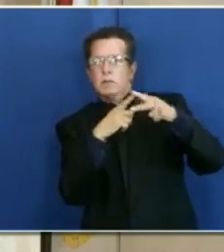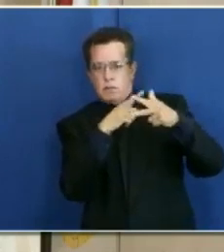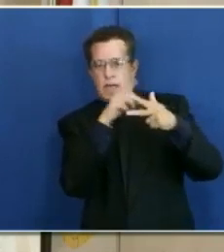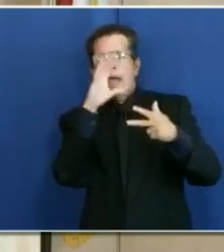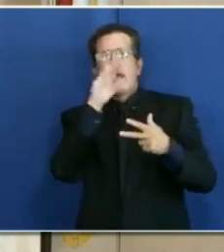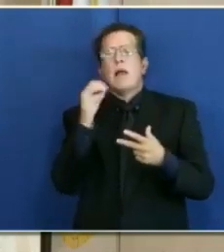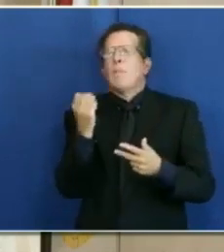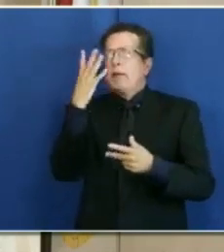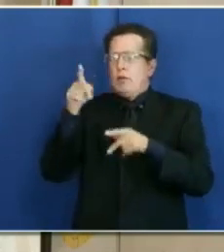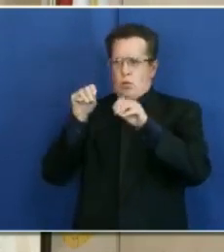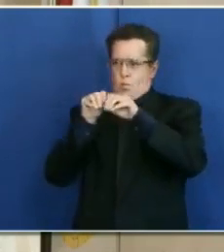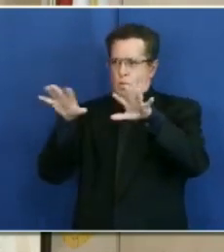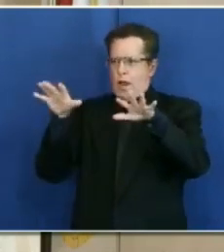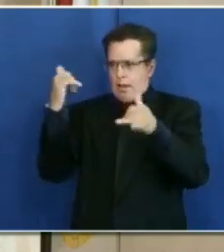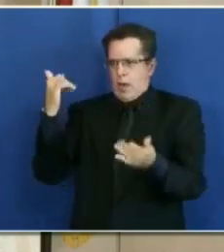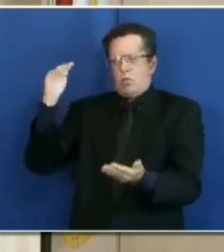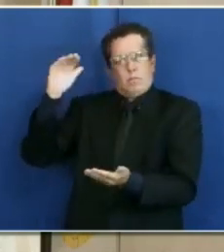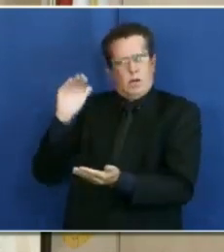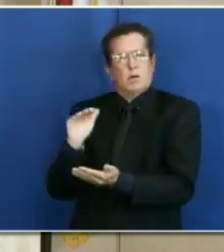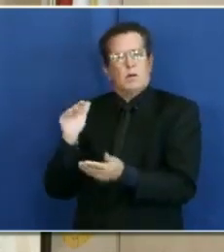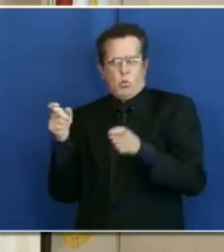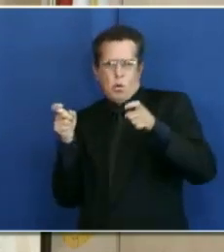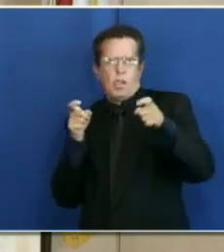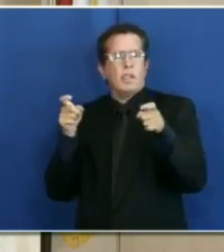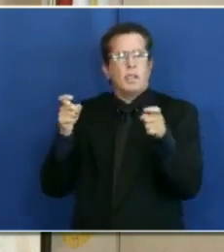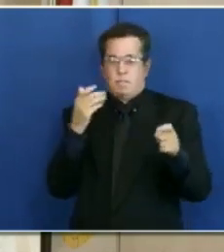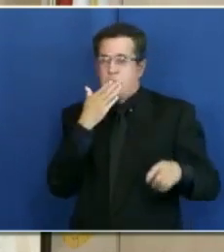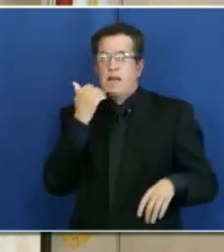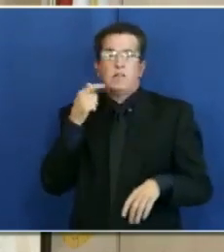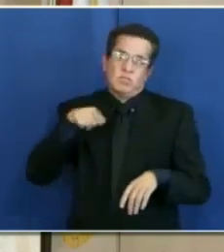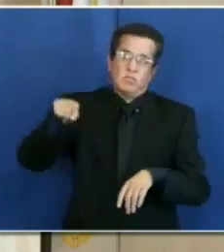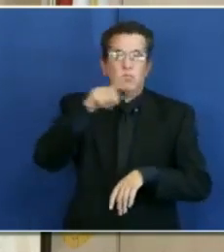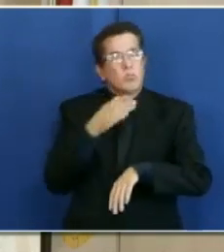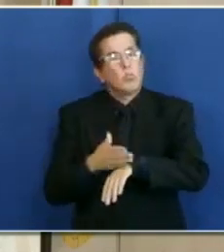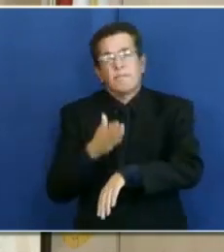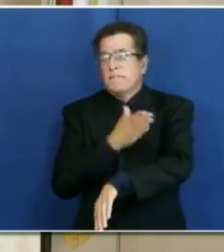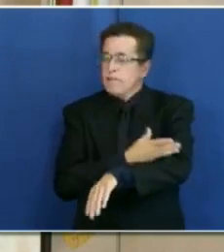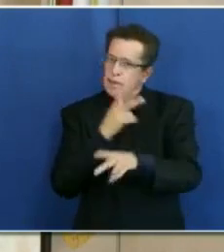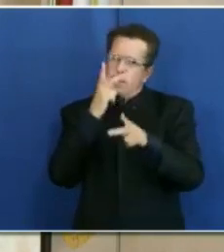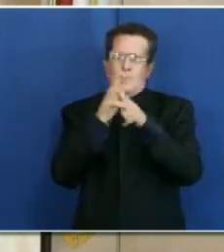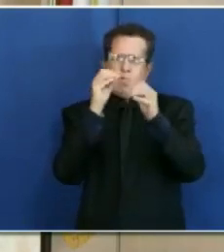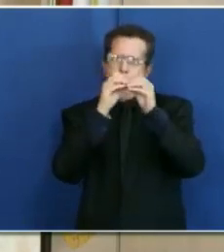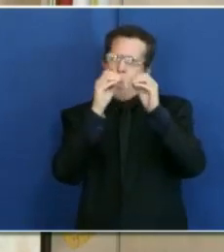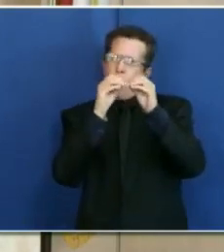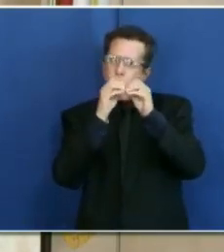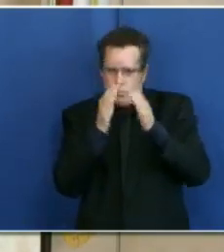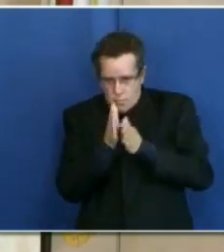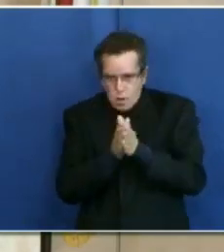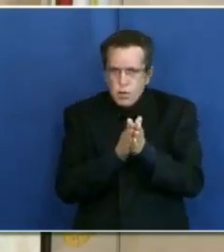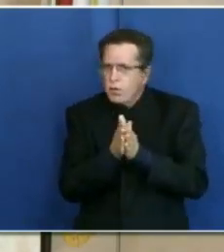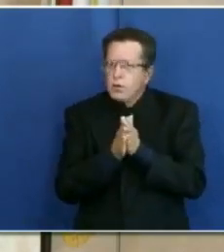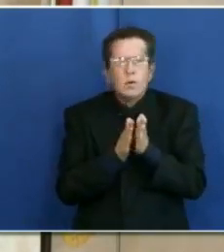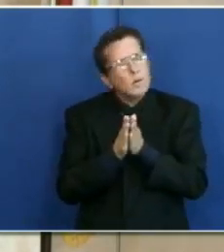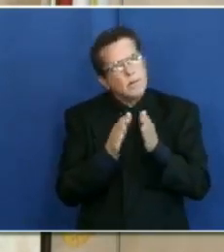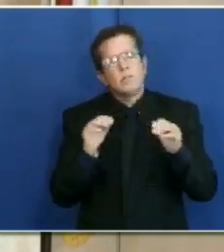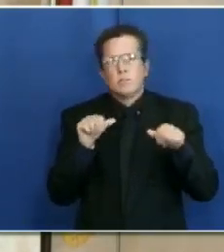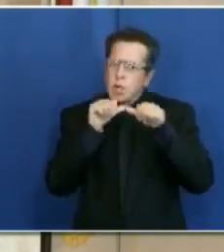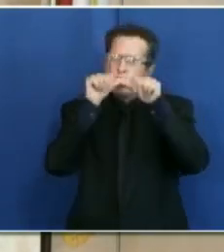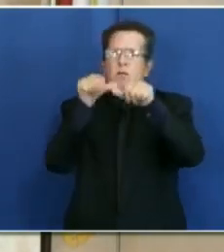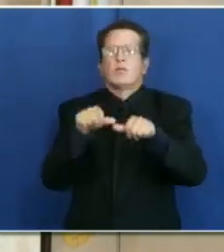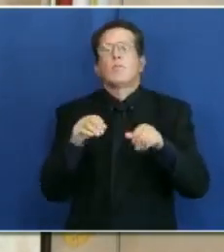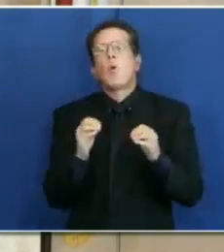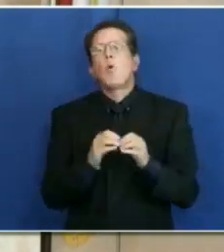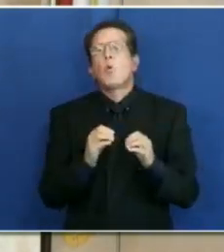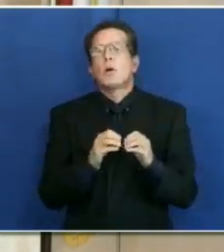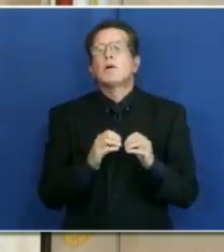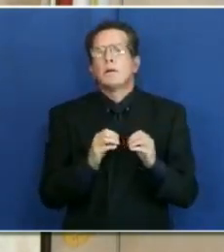also decreasing. So we just need to keep up what we're doing and continue this effort. Thank you. I should